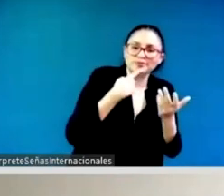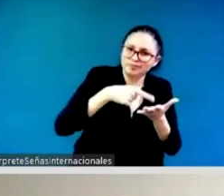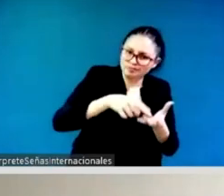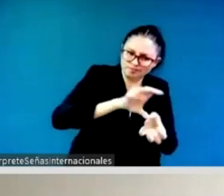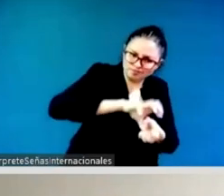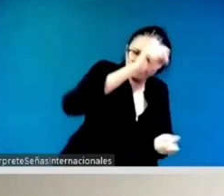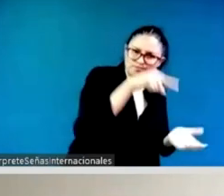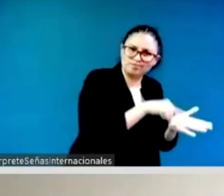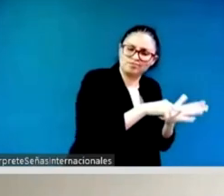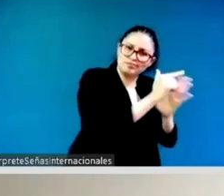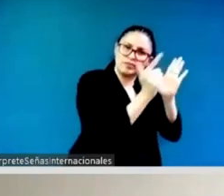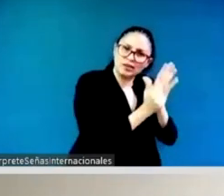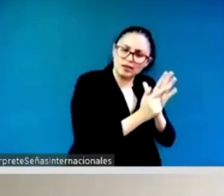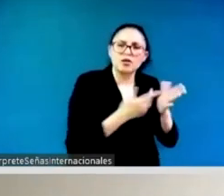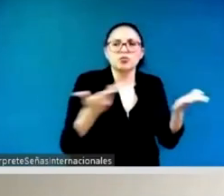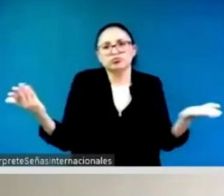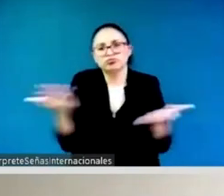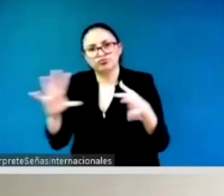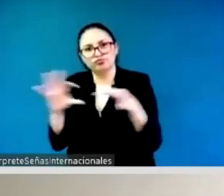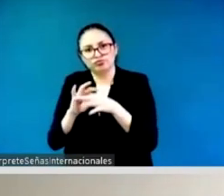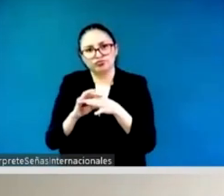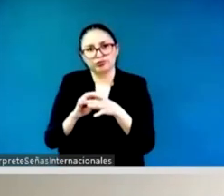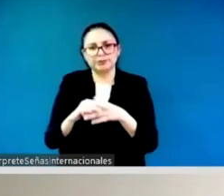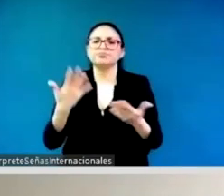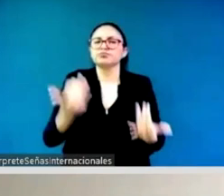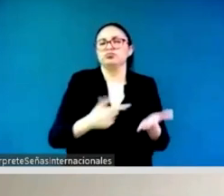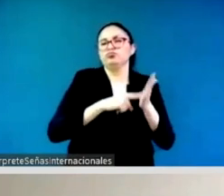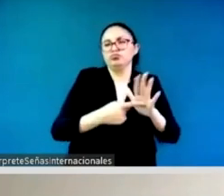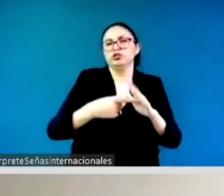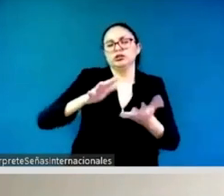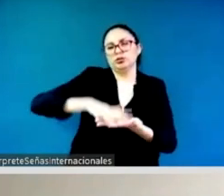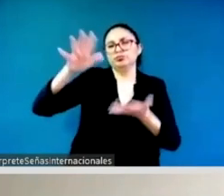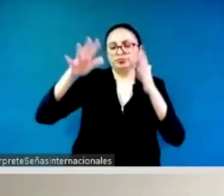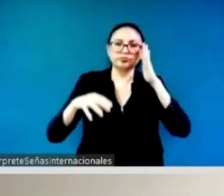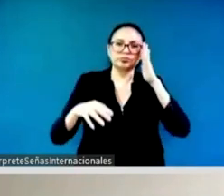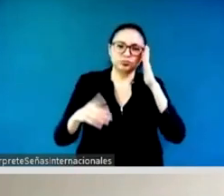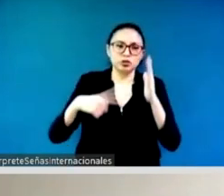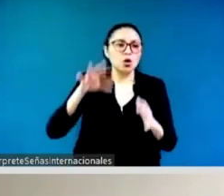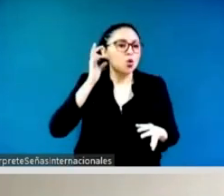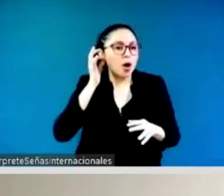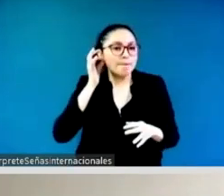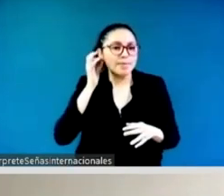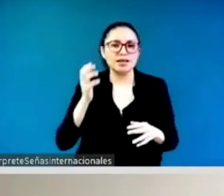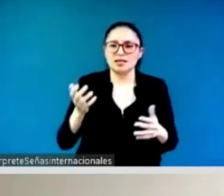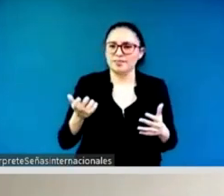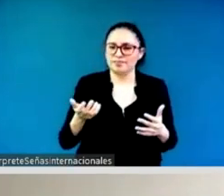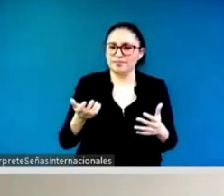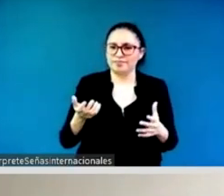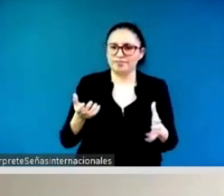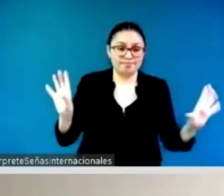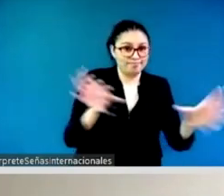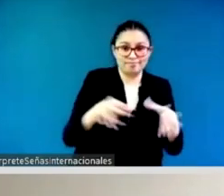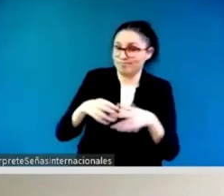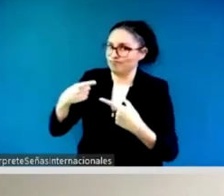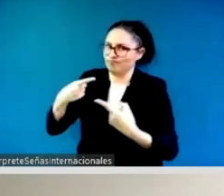time they want like in the committees when when they are like fighting for the committees most of the